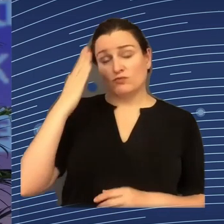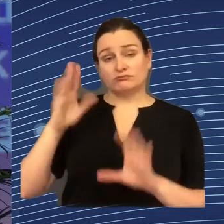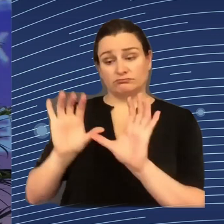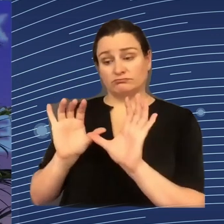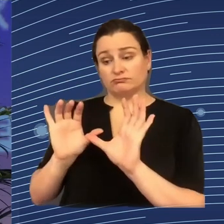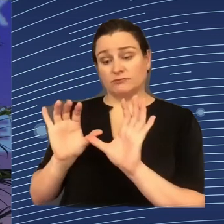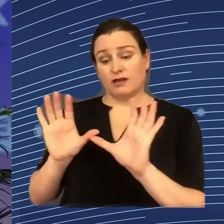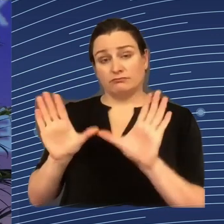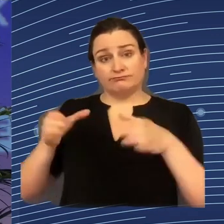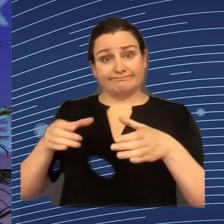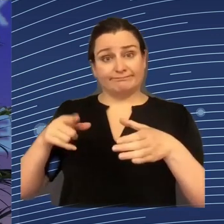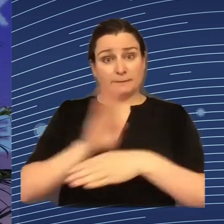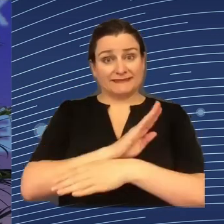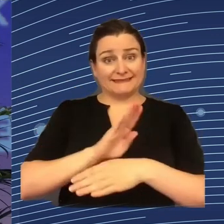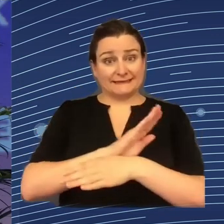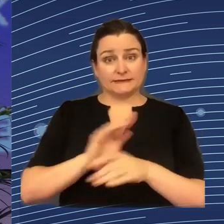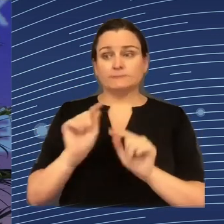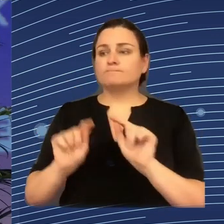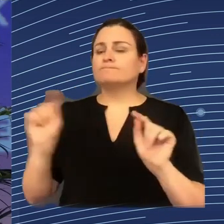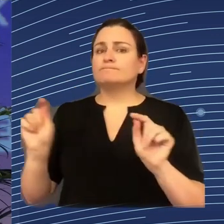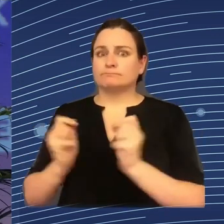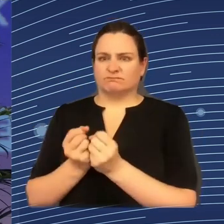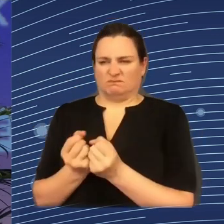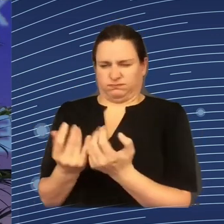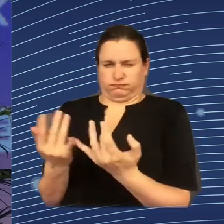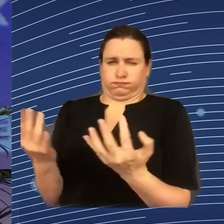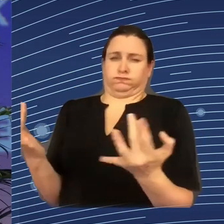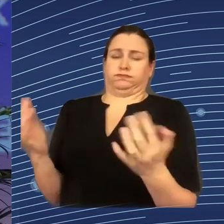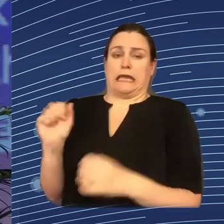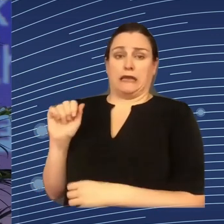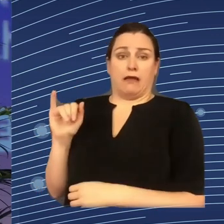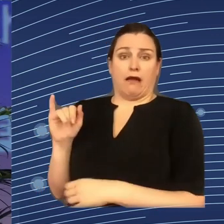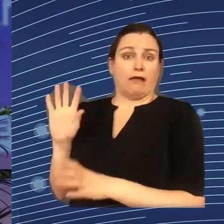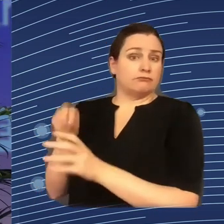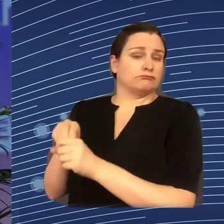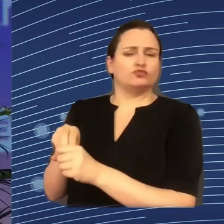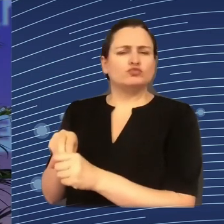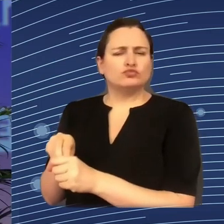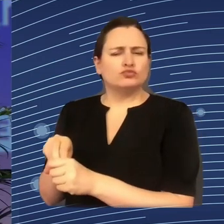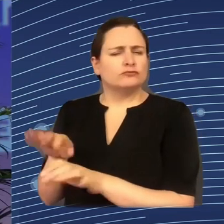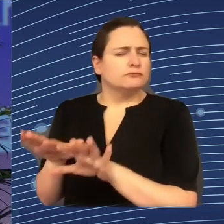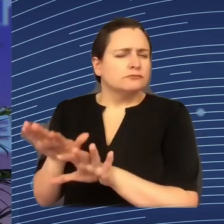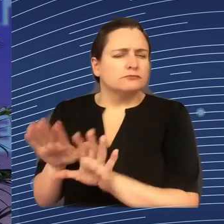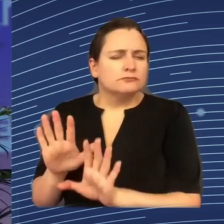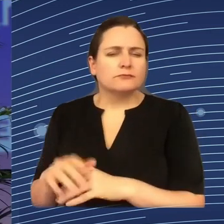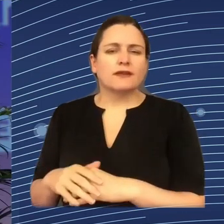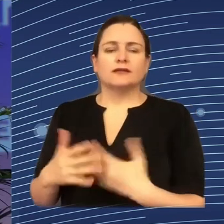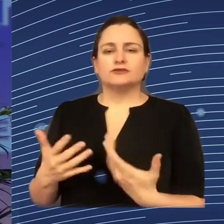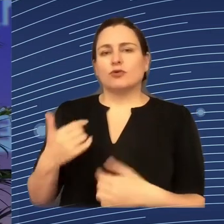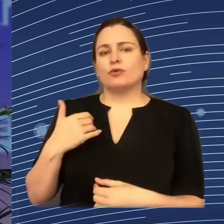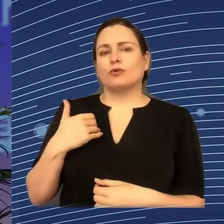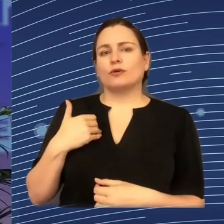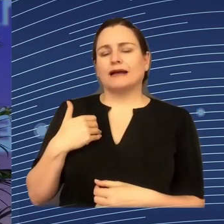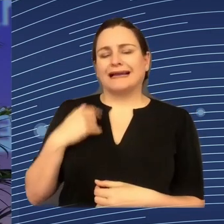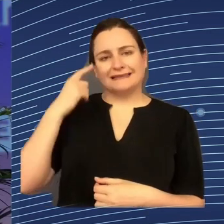using AI is not that huge at this point in time. So it is an evolving reality. And of course, it's important that we leave the